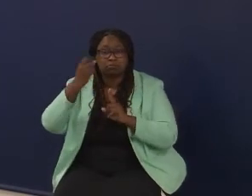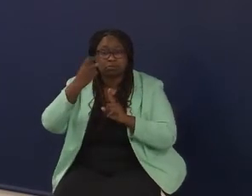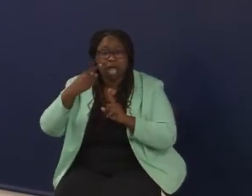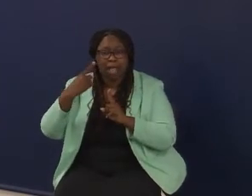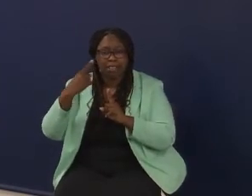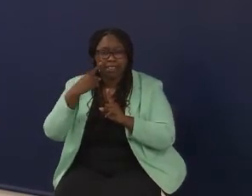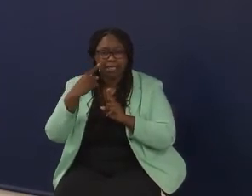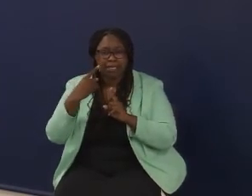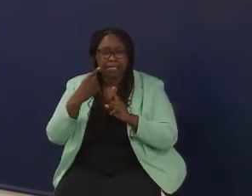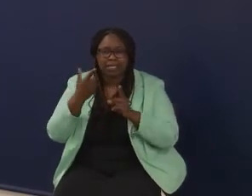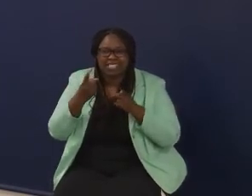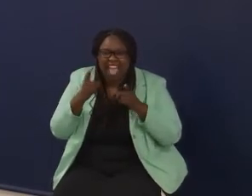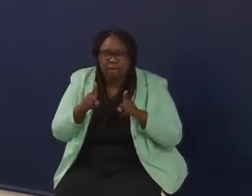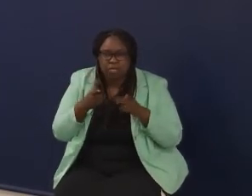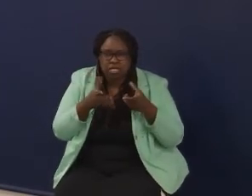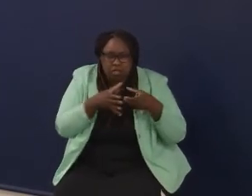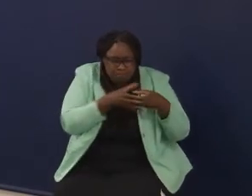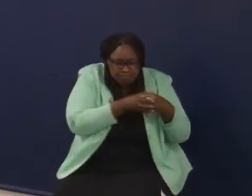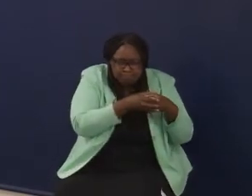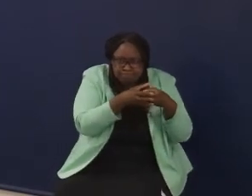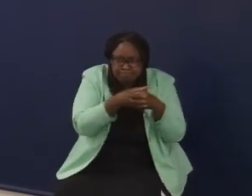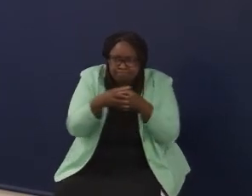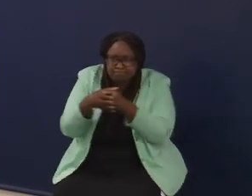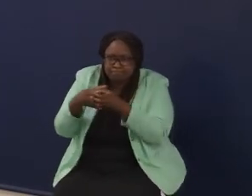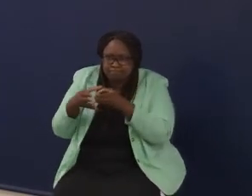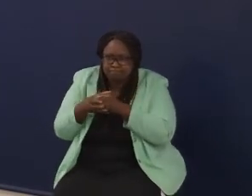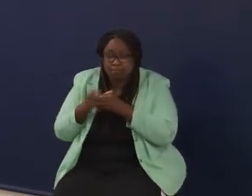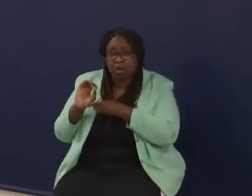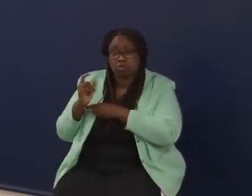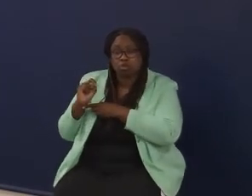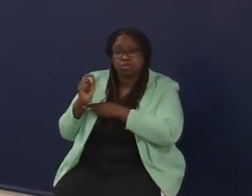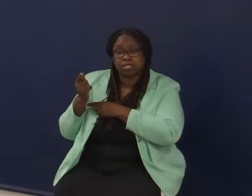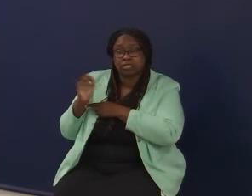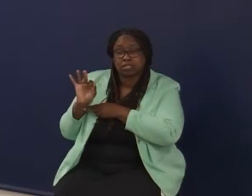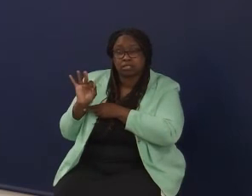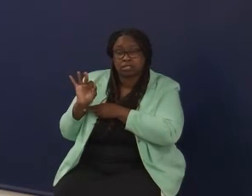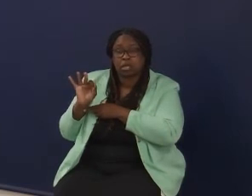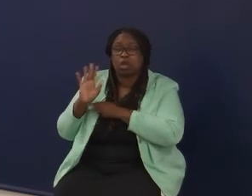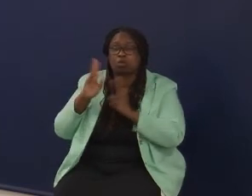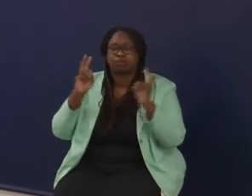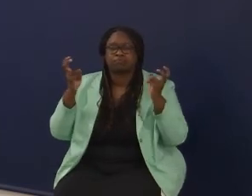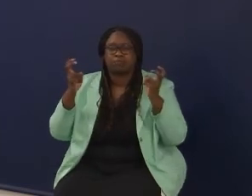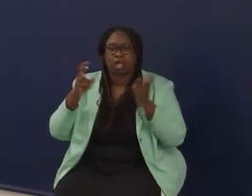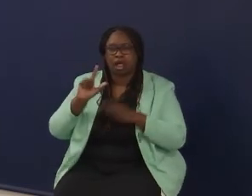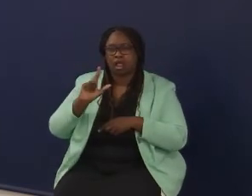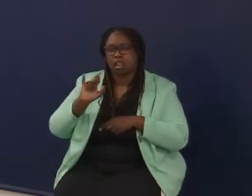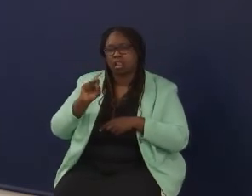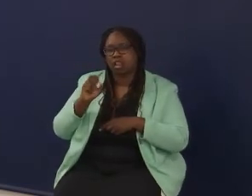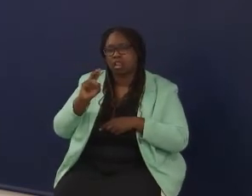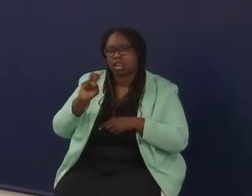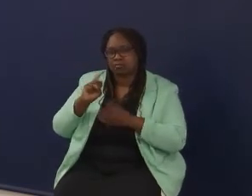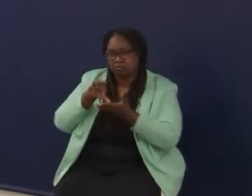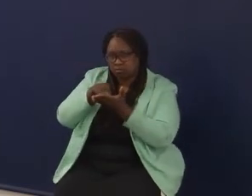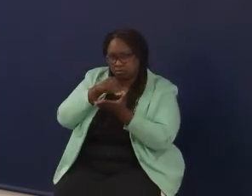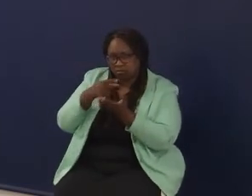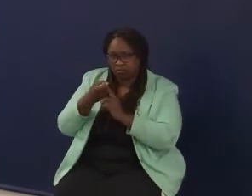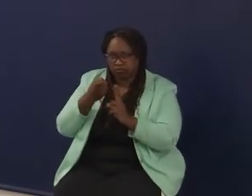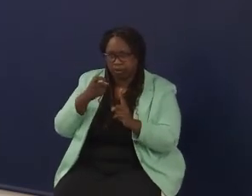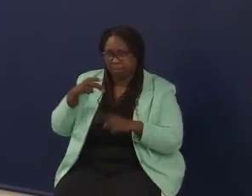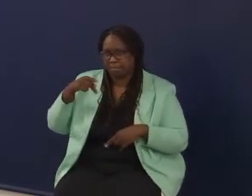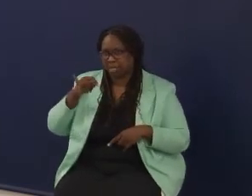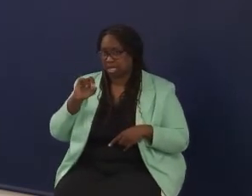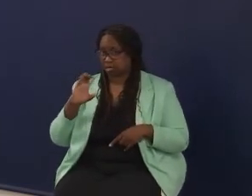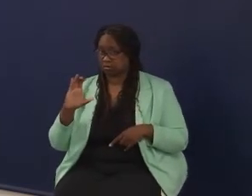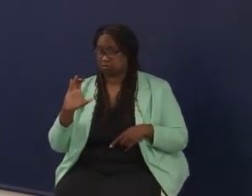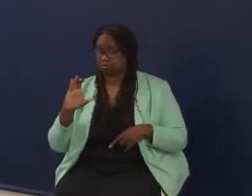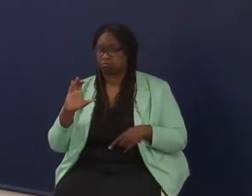mechanisms as opposed to things. And just like on October 19th, we're doing lessons learned from the pandemic with our council and Henry's going